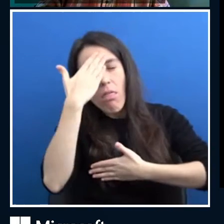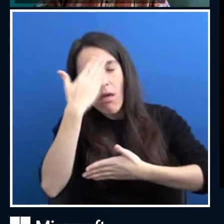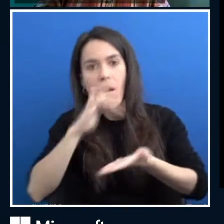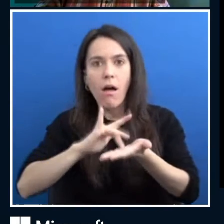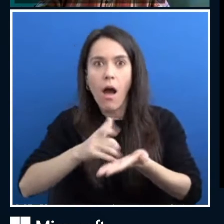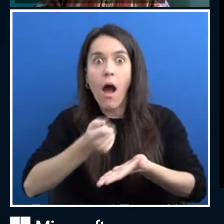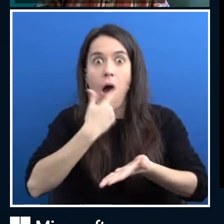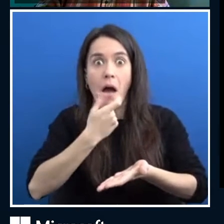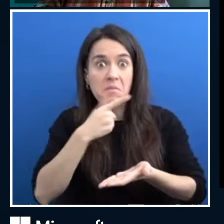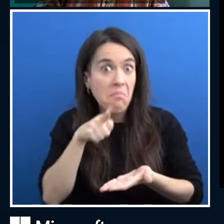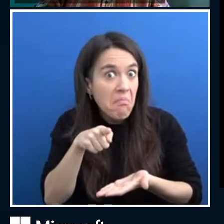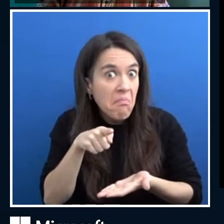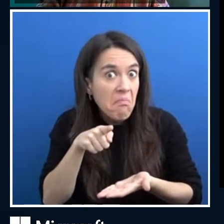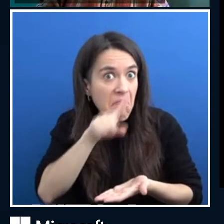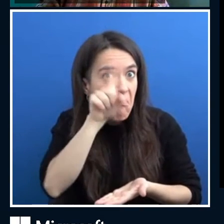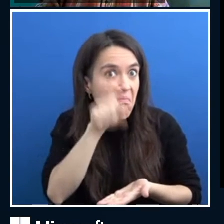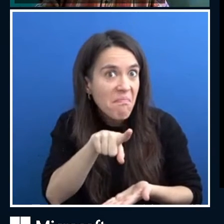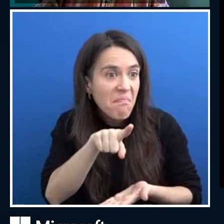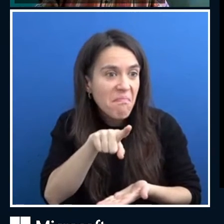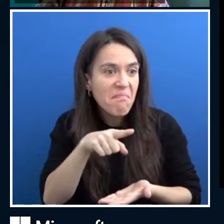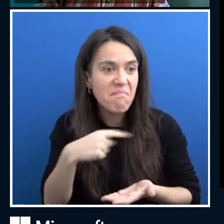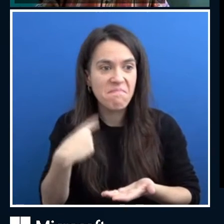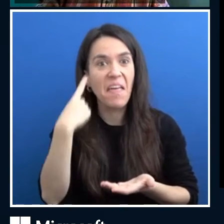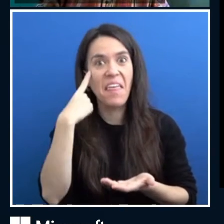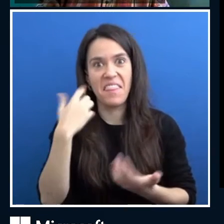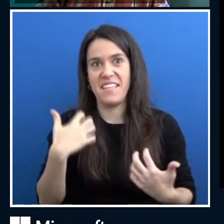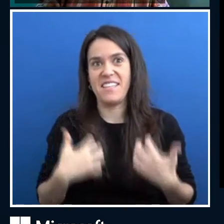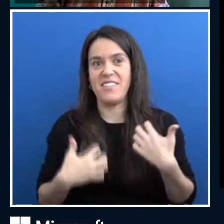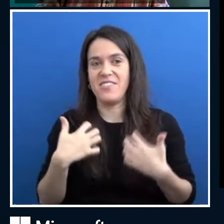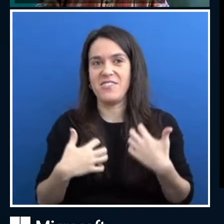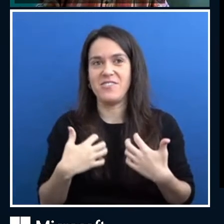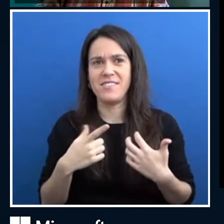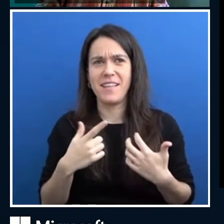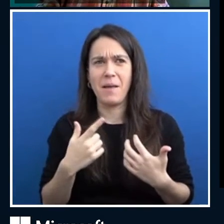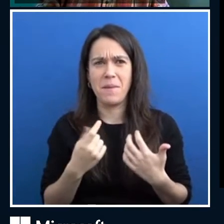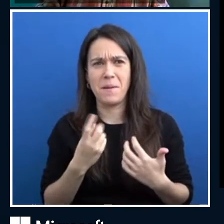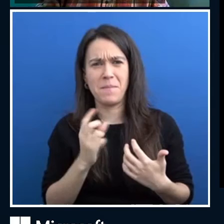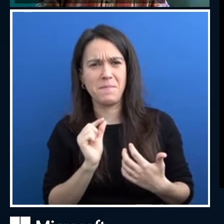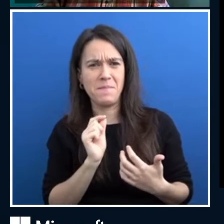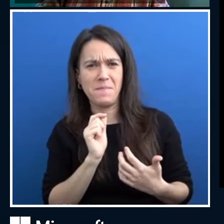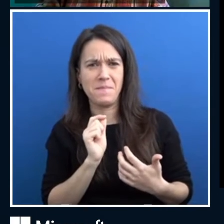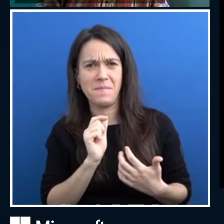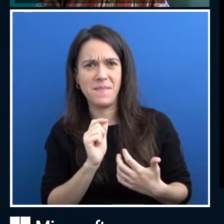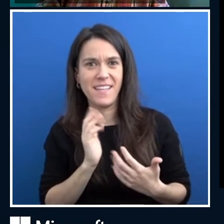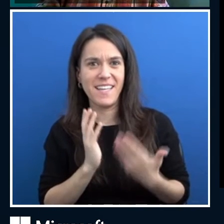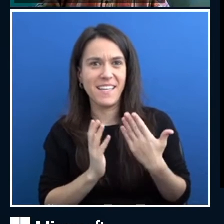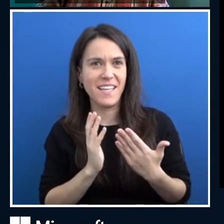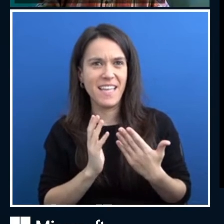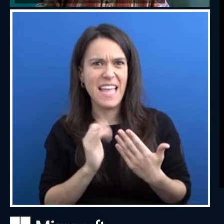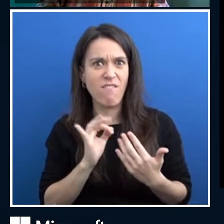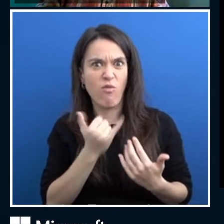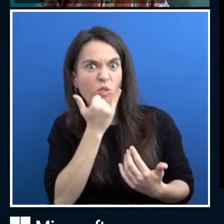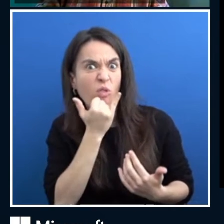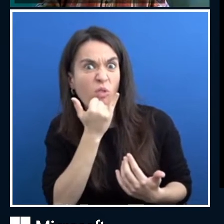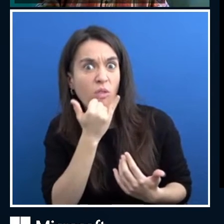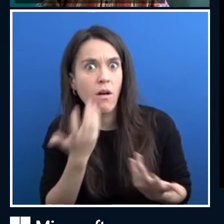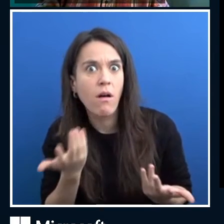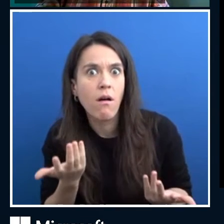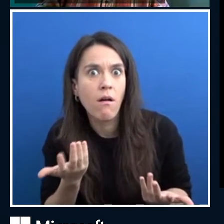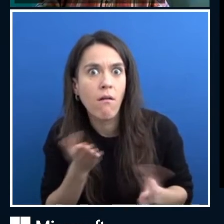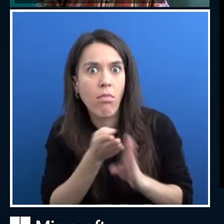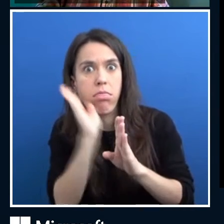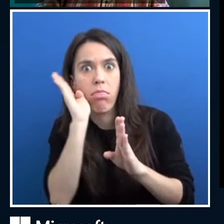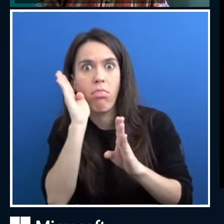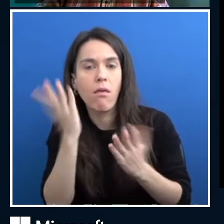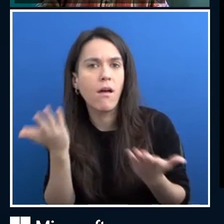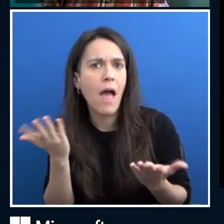I quite like. And so I start to get a bit cynical sometimes. I'm like, Oh, but what if it goes wrong? Like how? Is there a way that